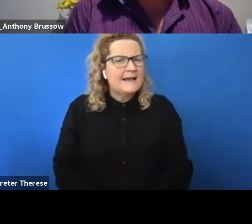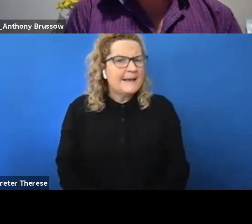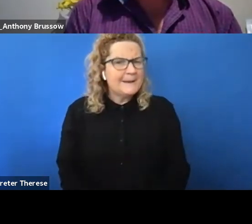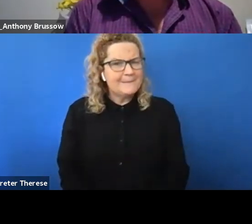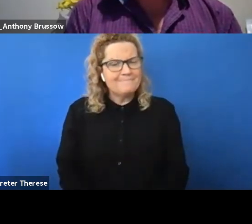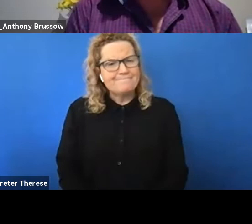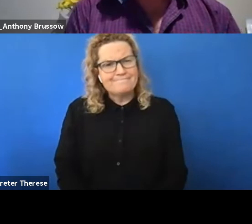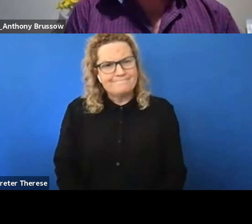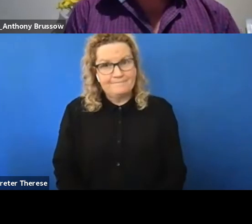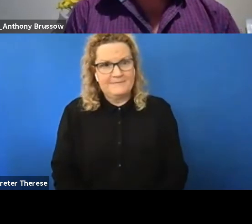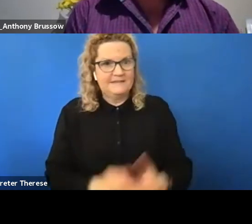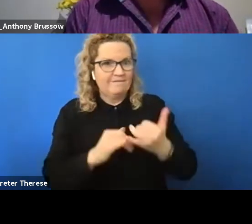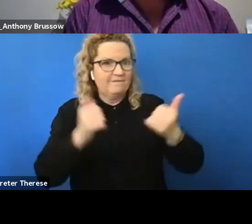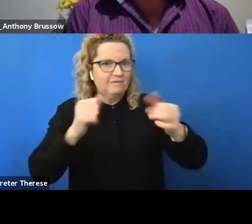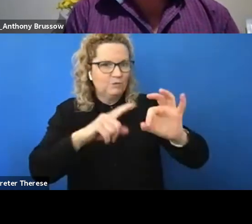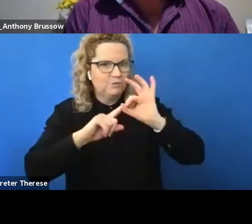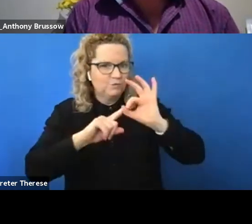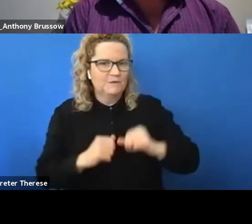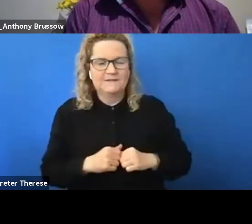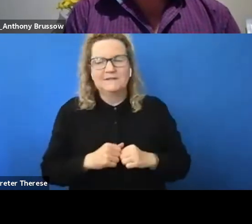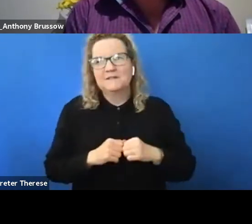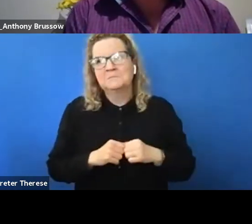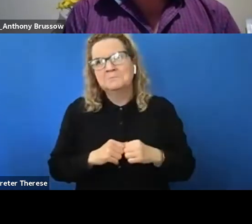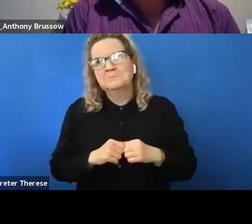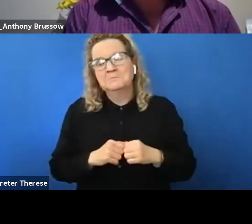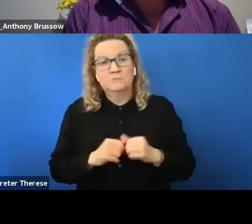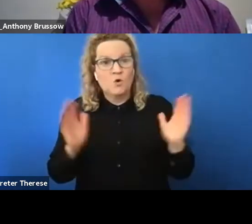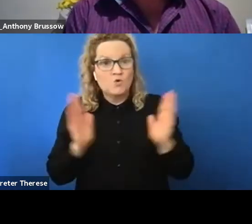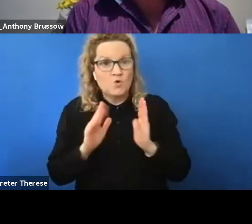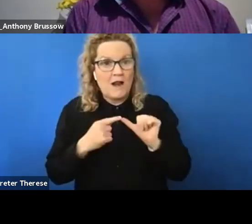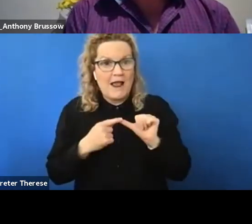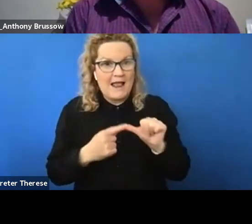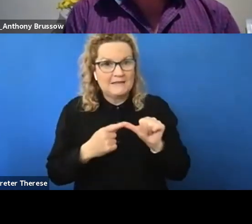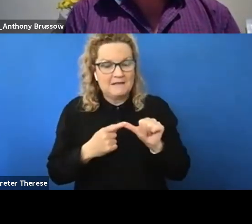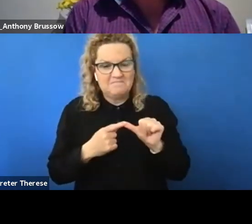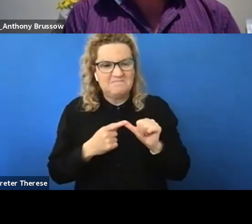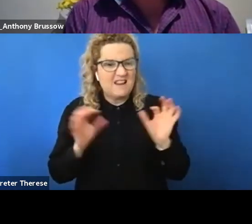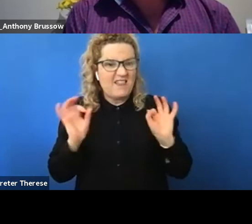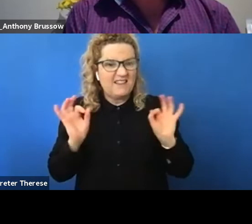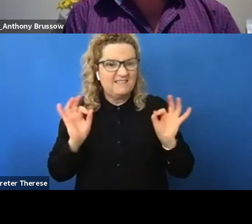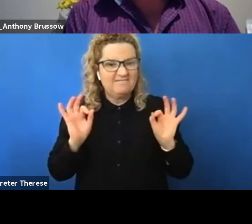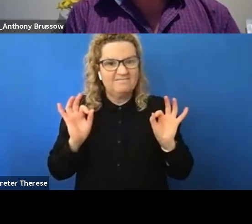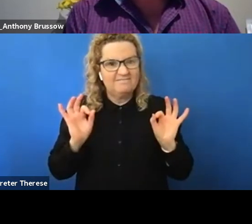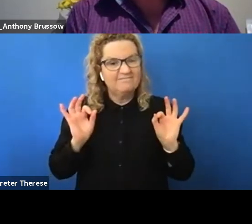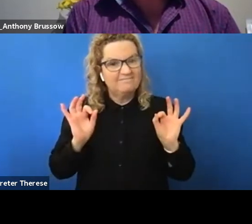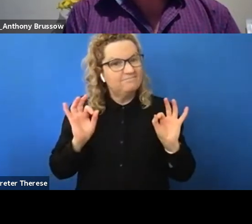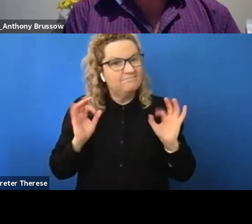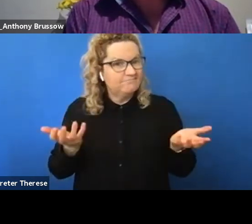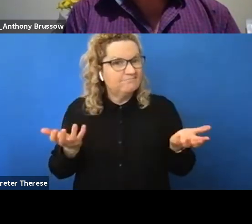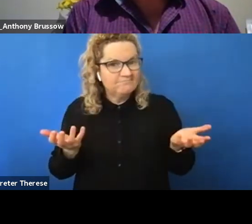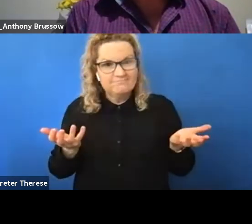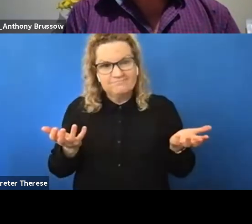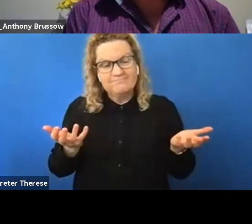It's a very good question. And in a short answer, there would be nothing that I would change about it because